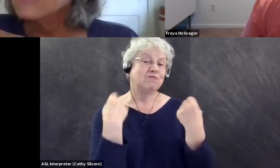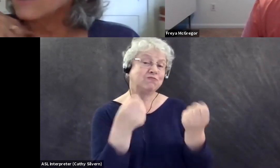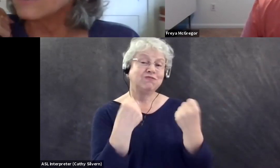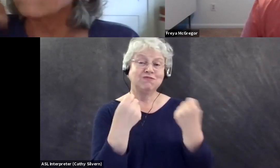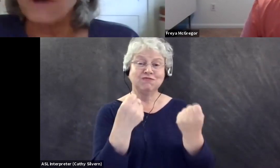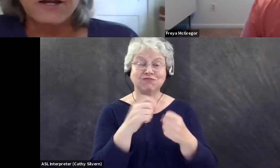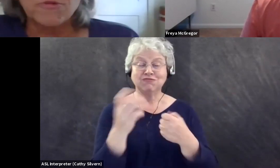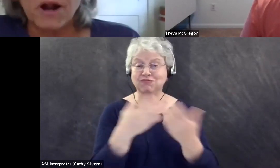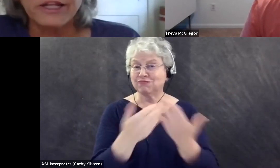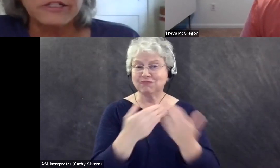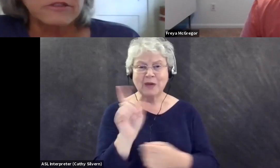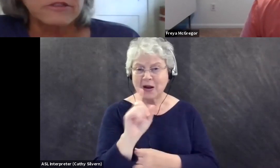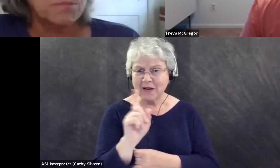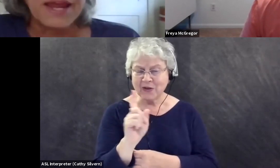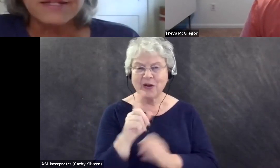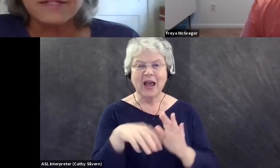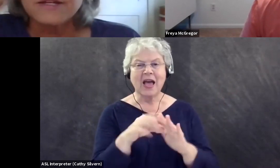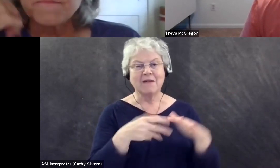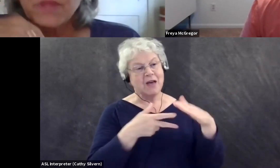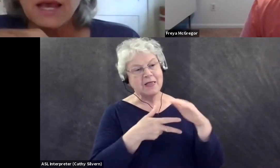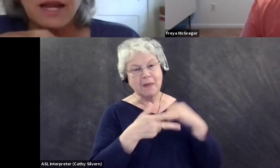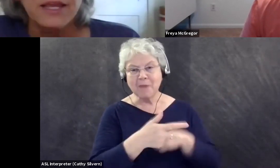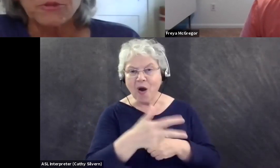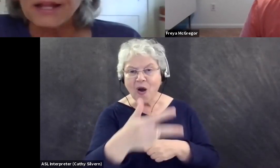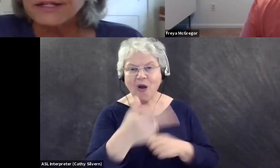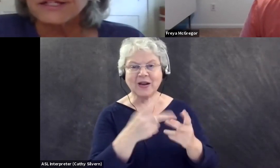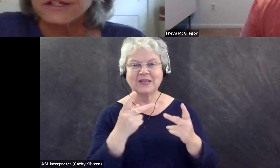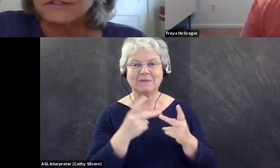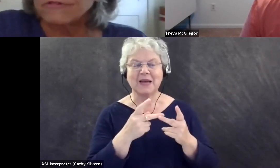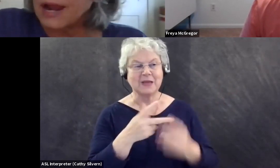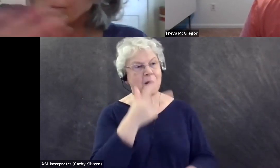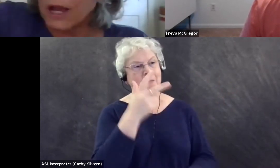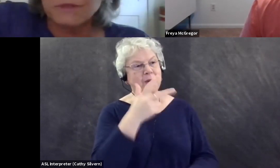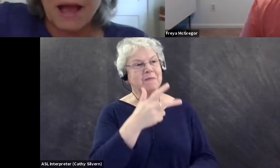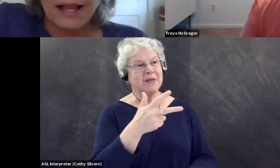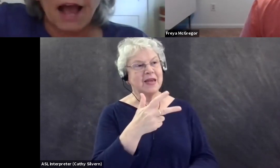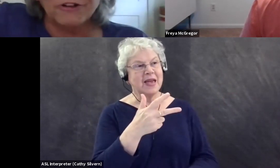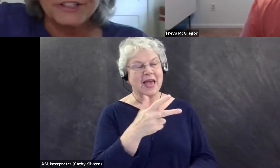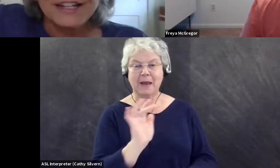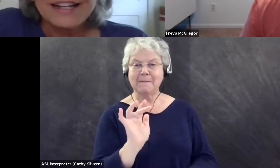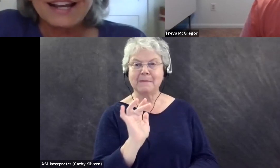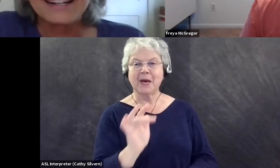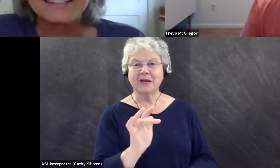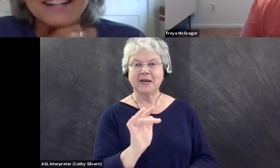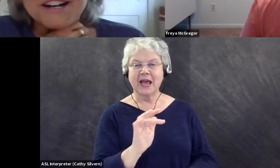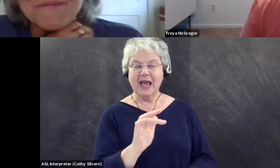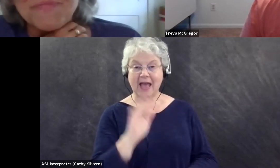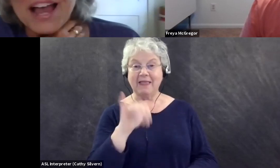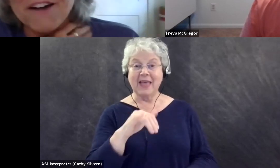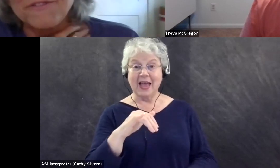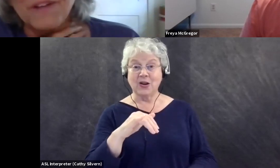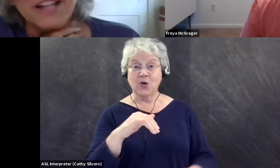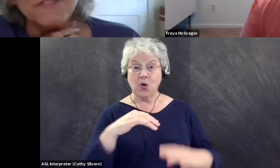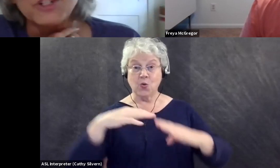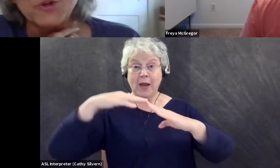going. I find the parking space and I hit the button and the ramp comes back out and, um,